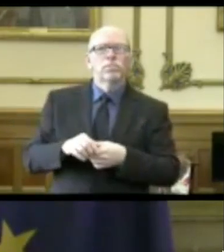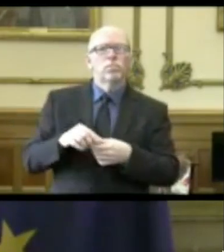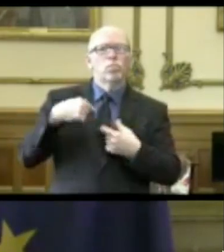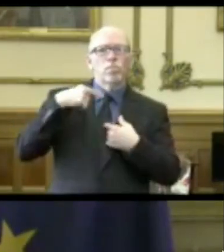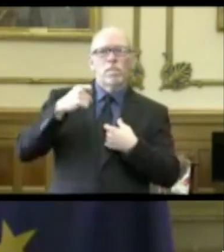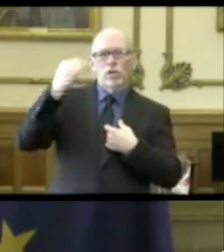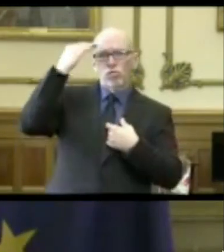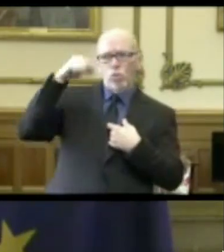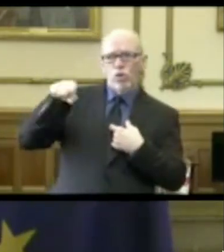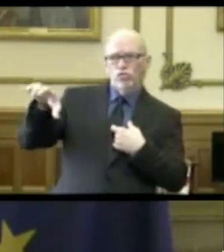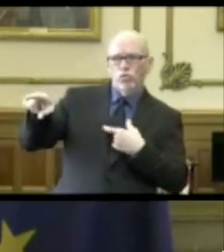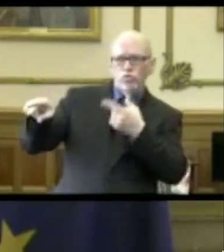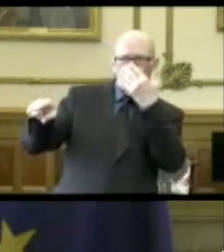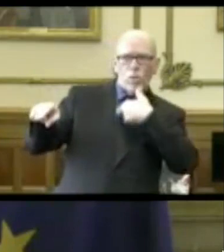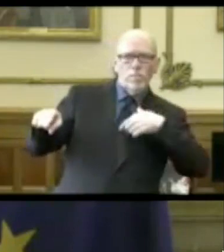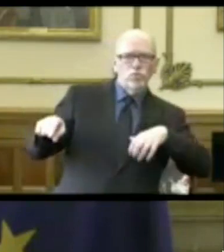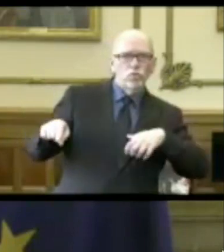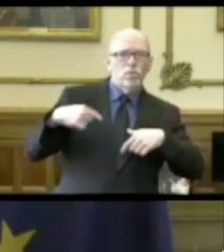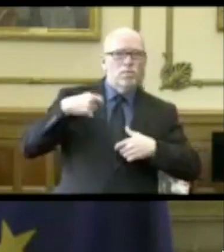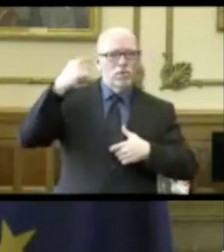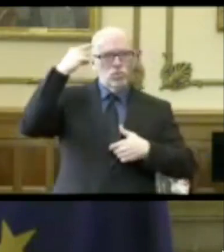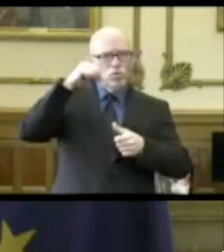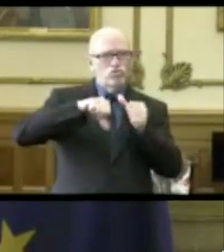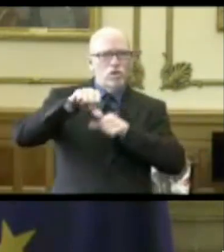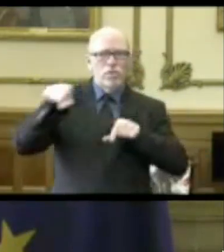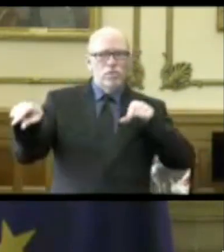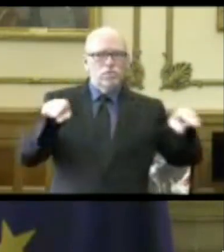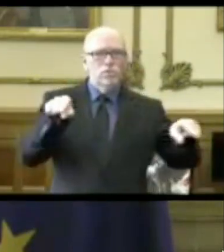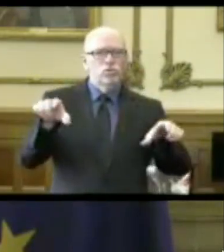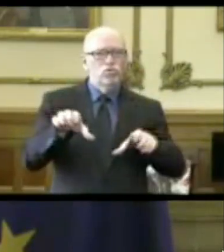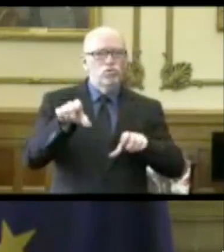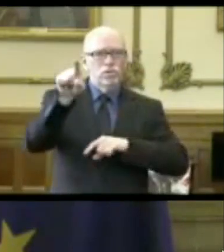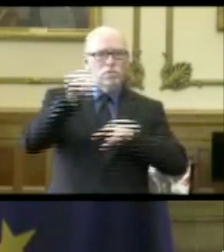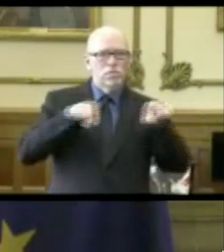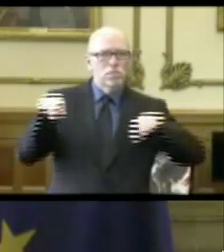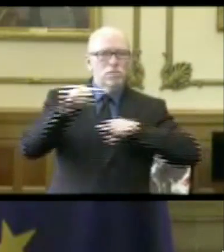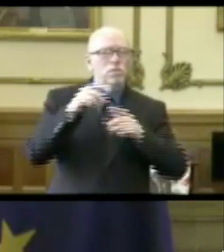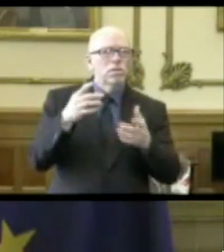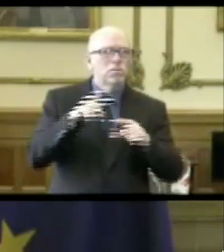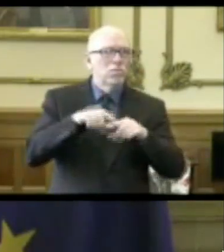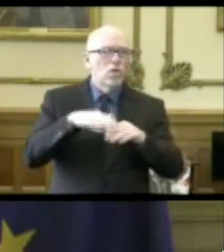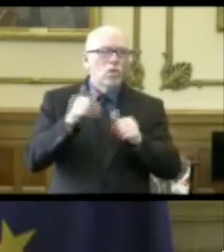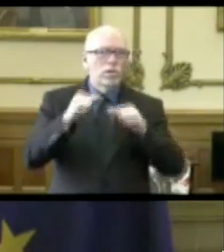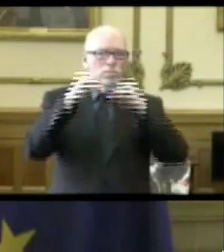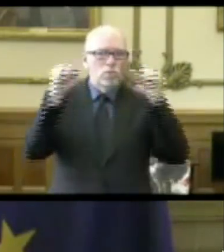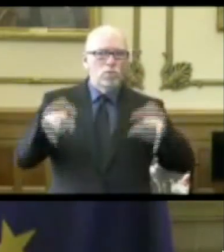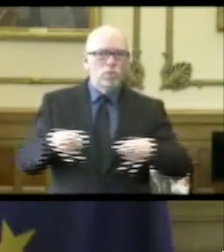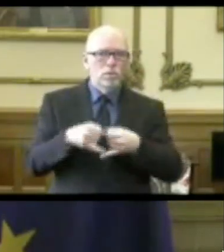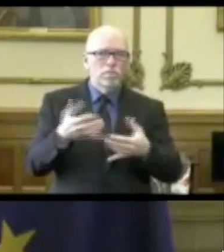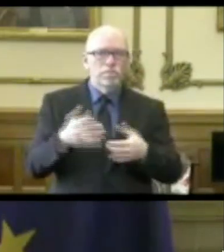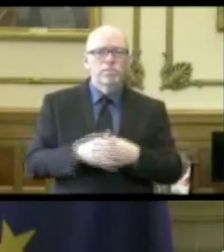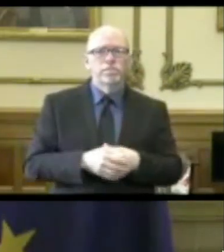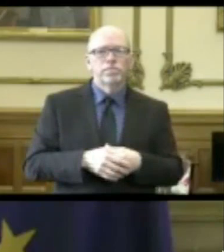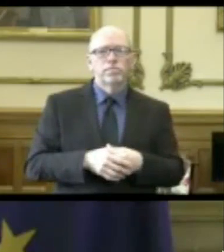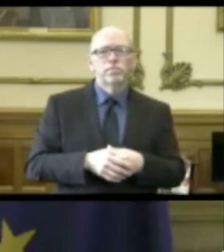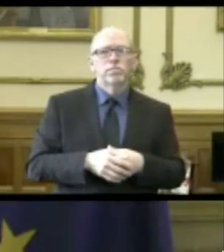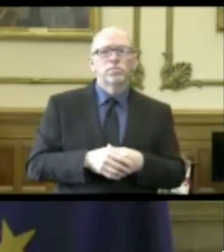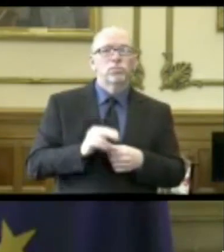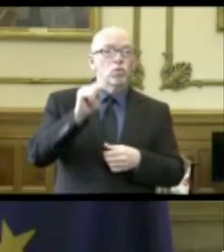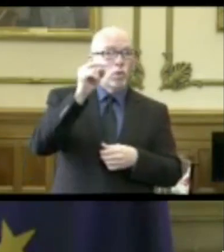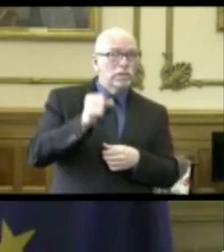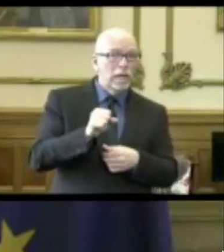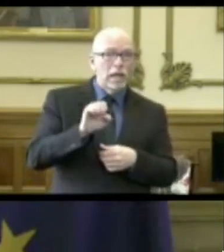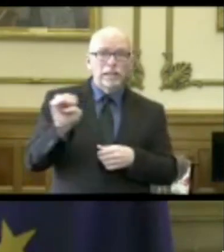each other is doing, what the right hand and the left hand are doing or the left hand and the right hand are doing, depending on which border you're looking toward, and north and